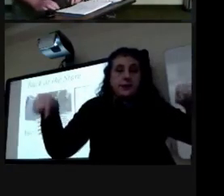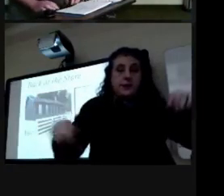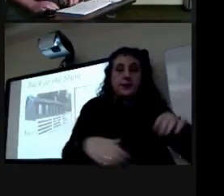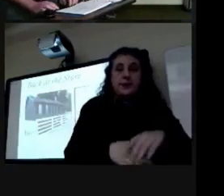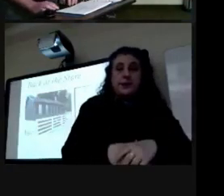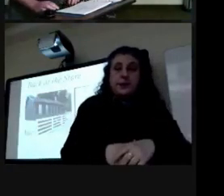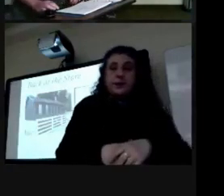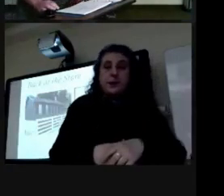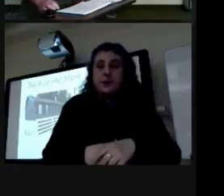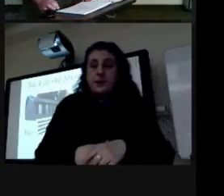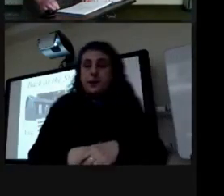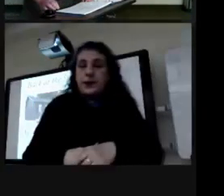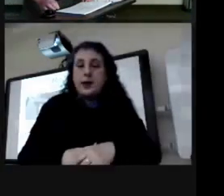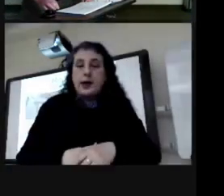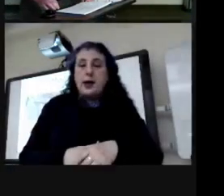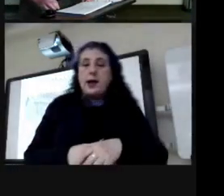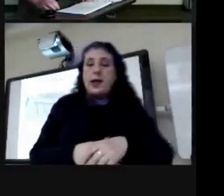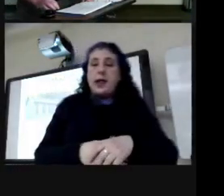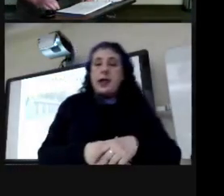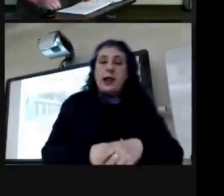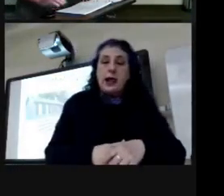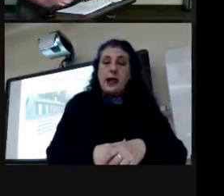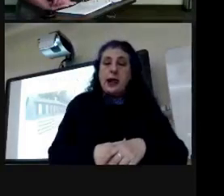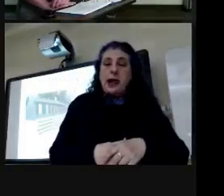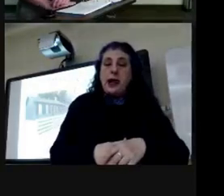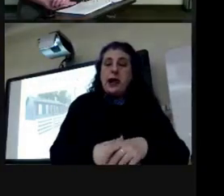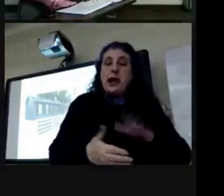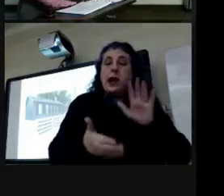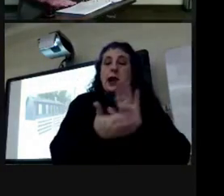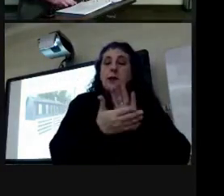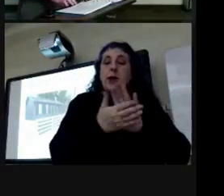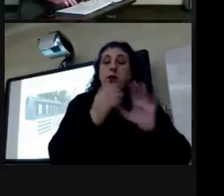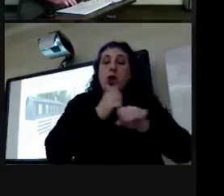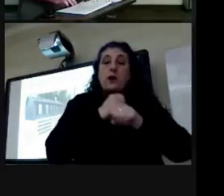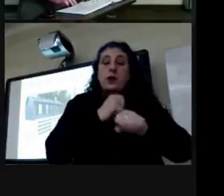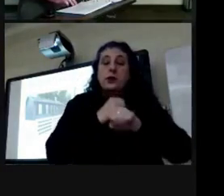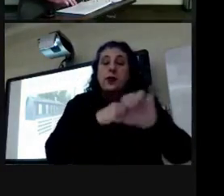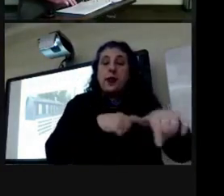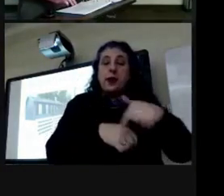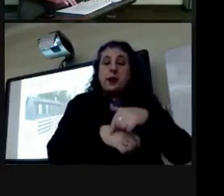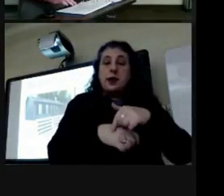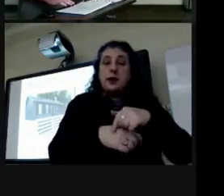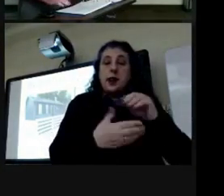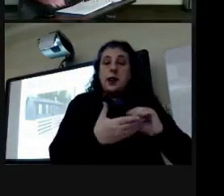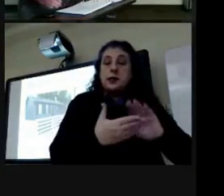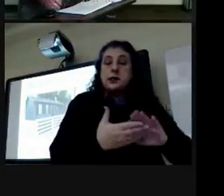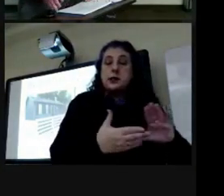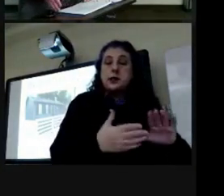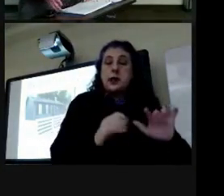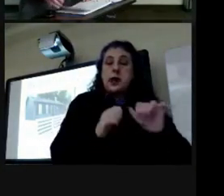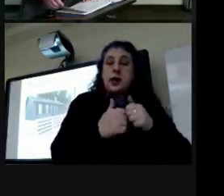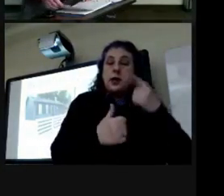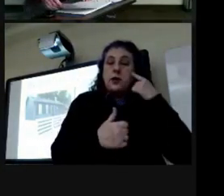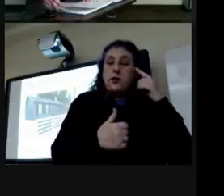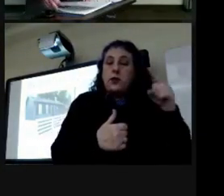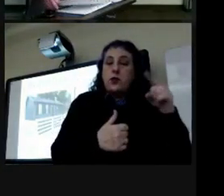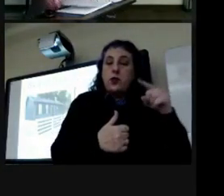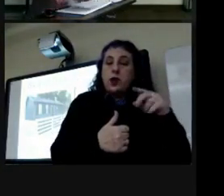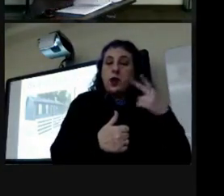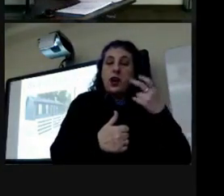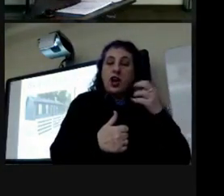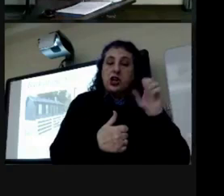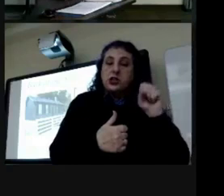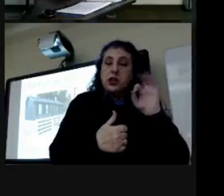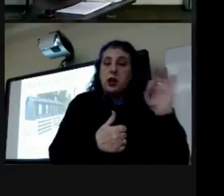setup yeah uh paper advertisements during this time uh list him as an agent for the heirs of jr